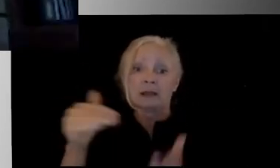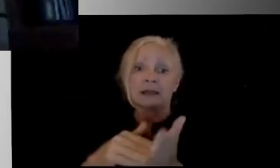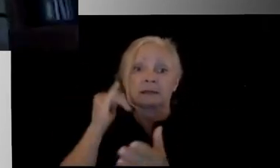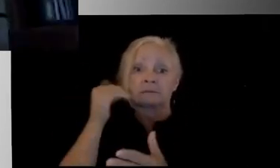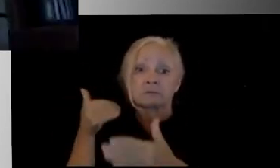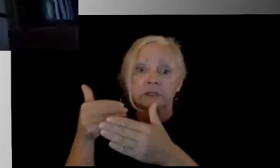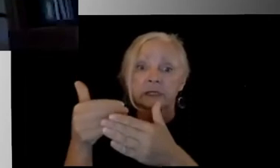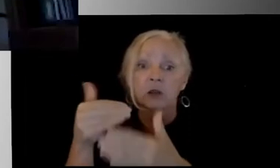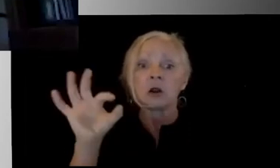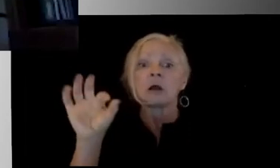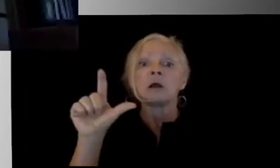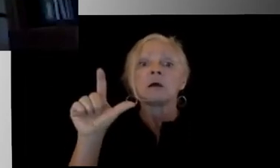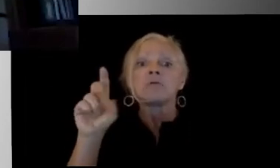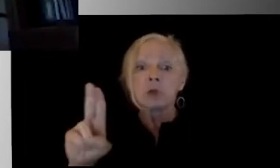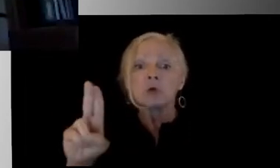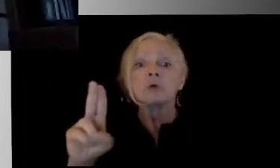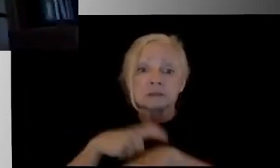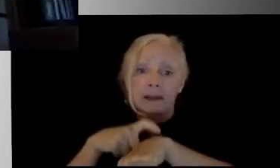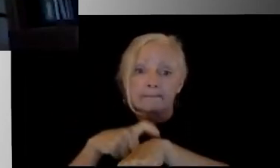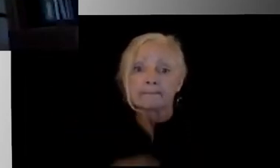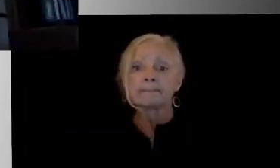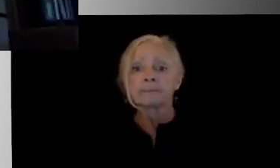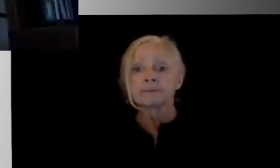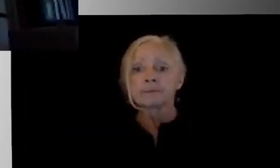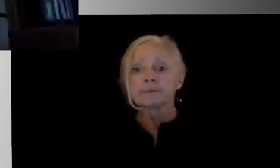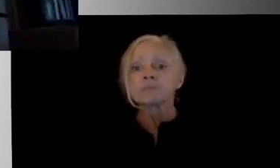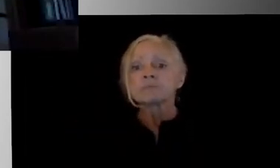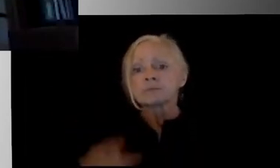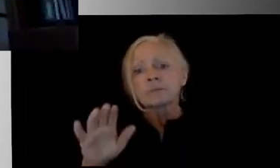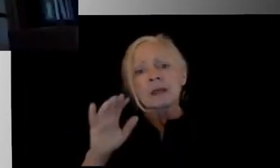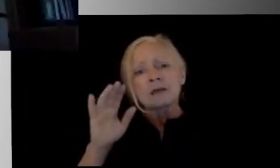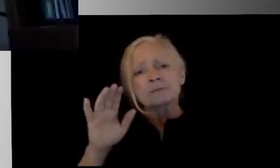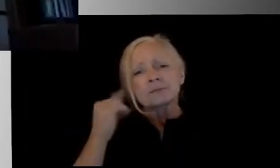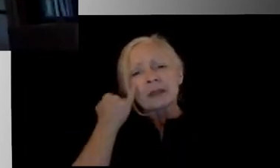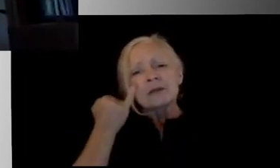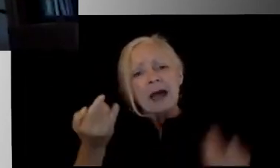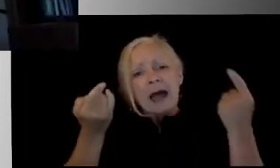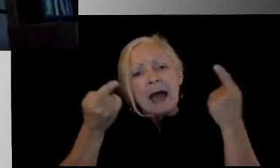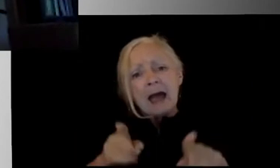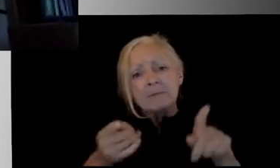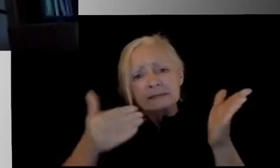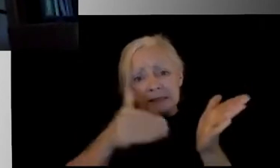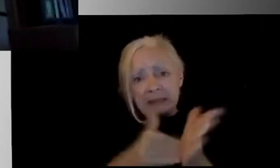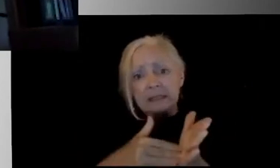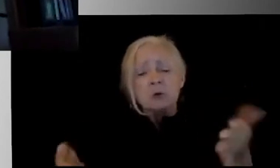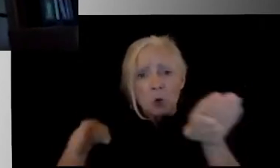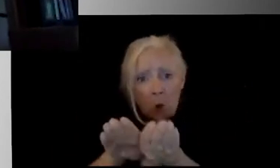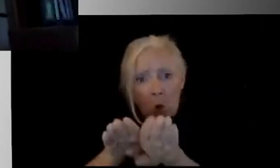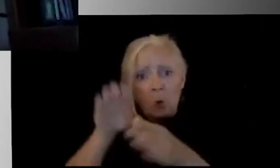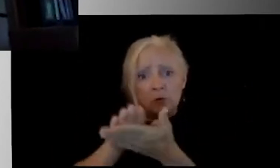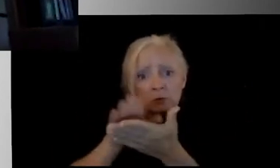And so, on that topic of that, if this does happen again, if we do return to March and have school buildings were closed, and